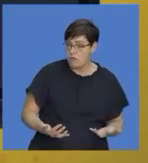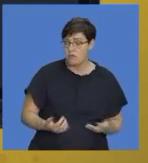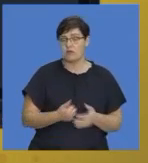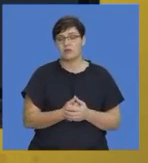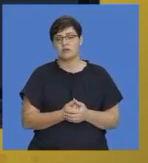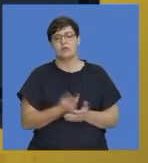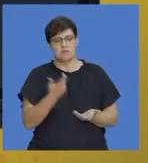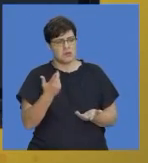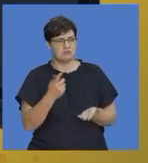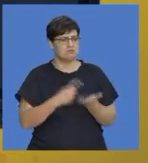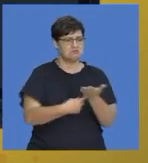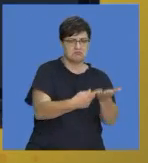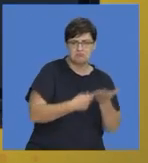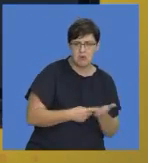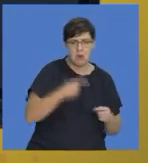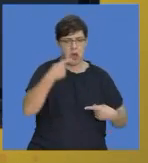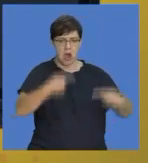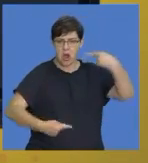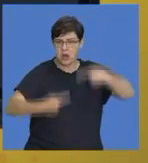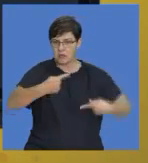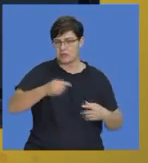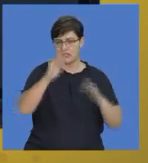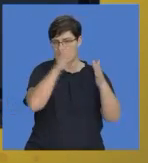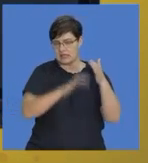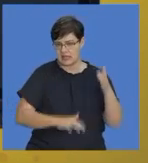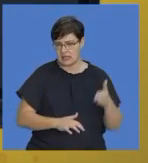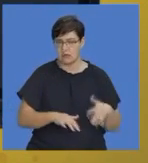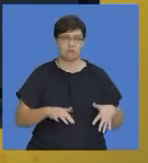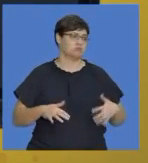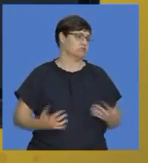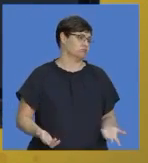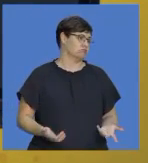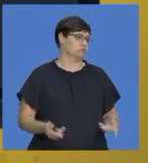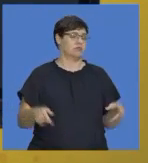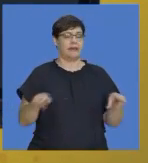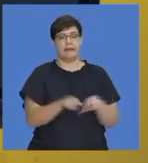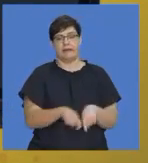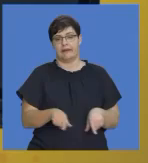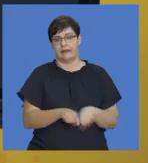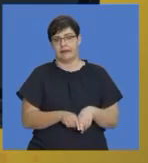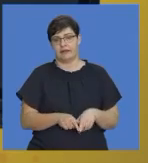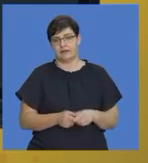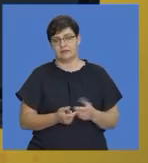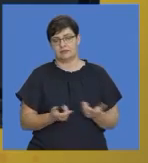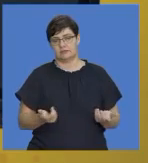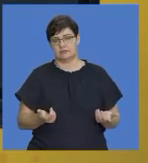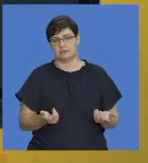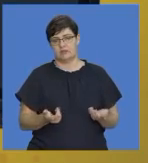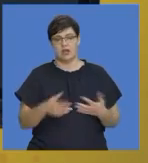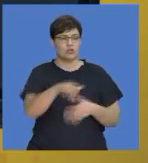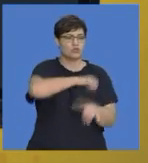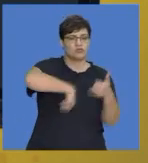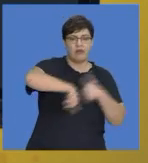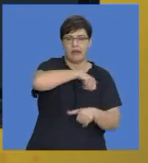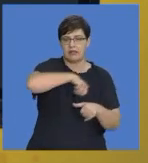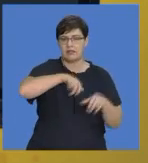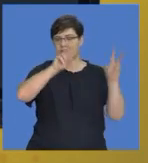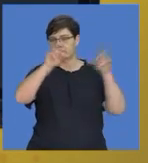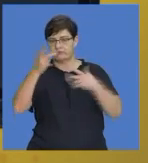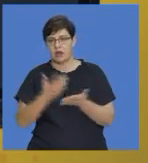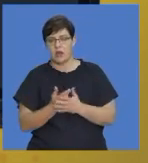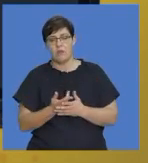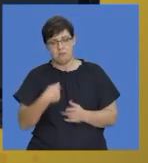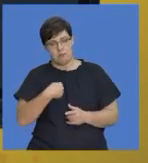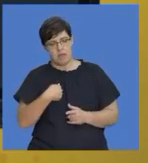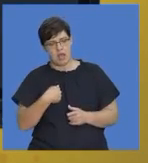discursive or an argumentative essay, whether we're looking at things like, you know, issues, societal issues for or against it.